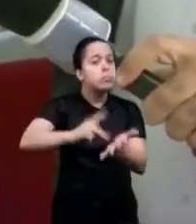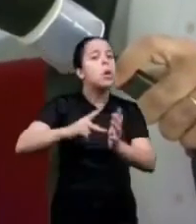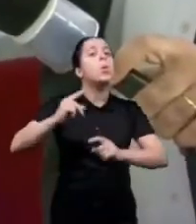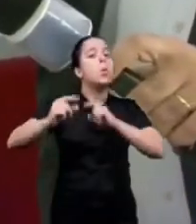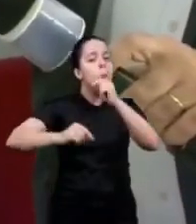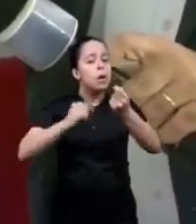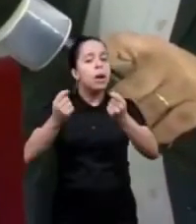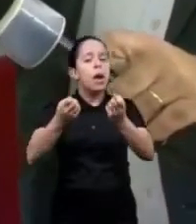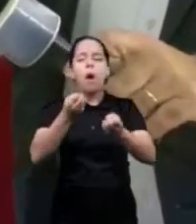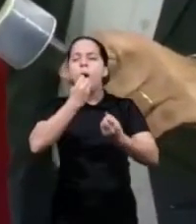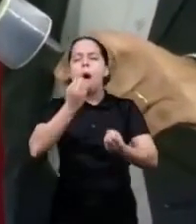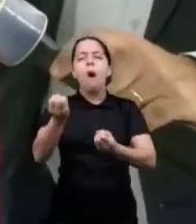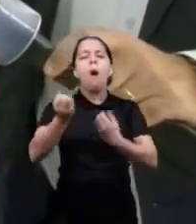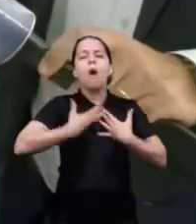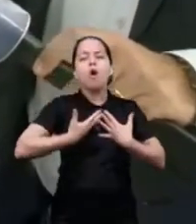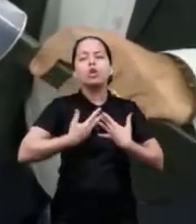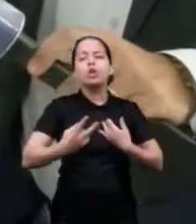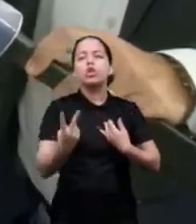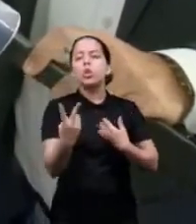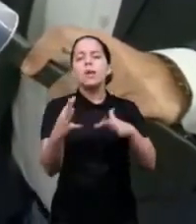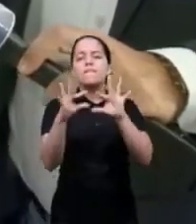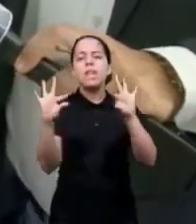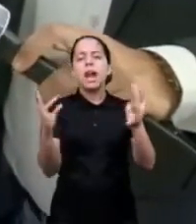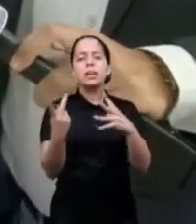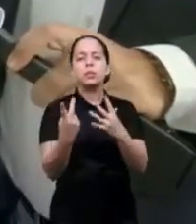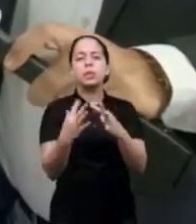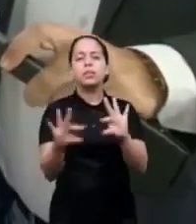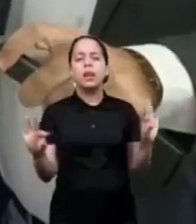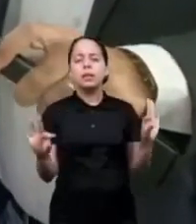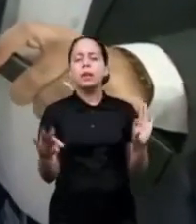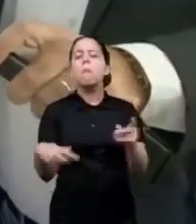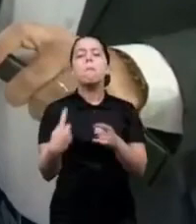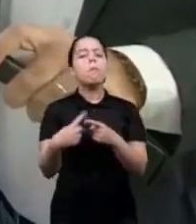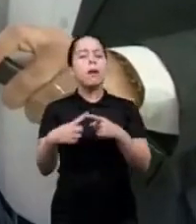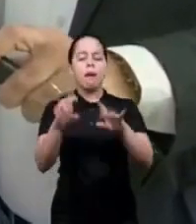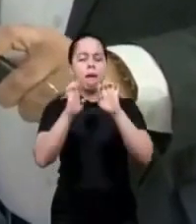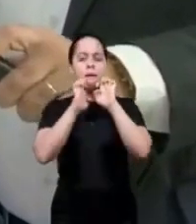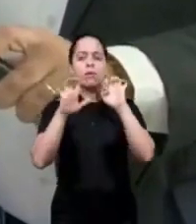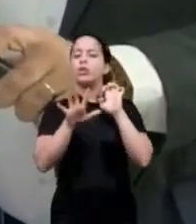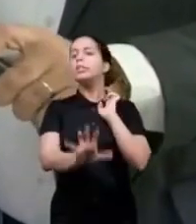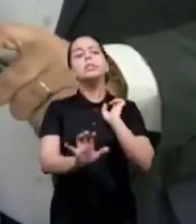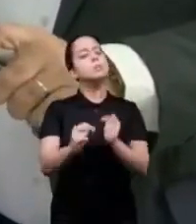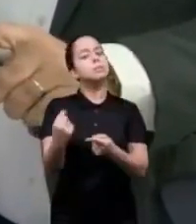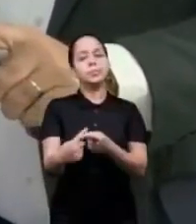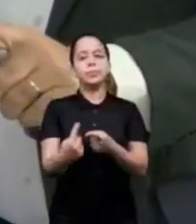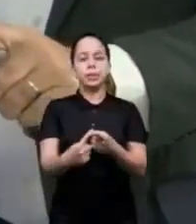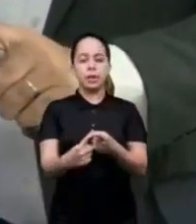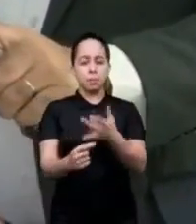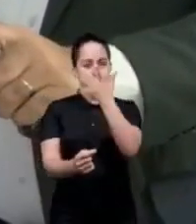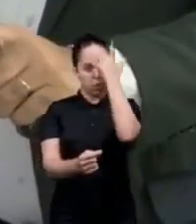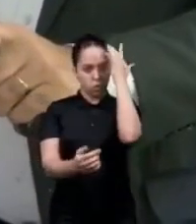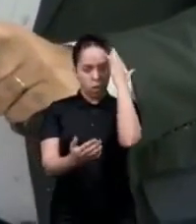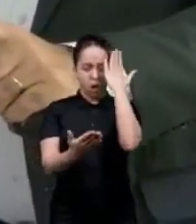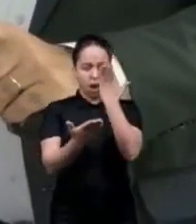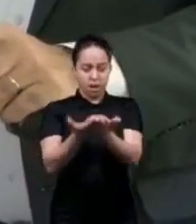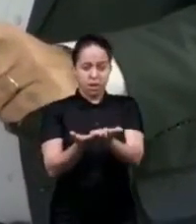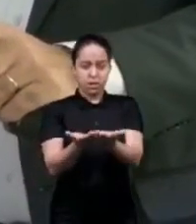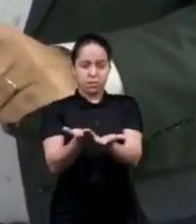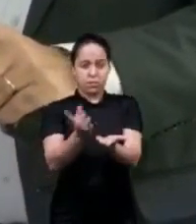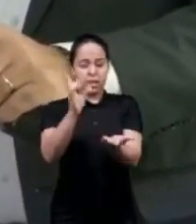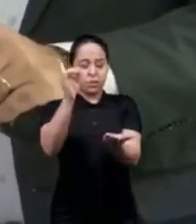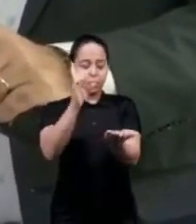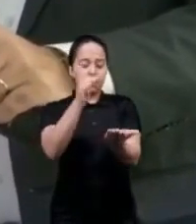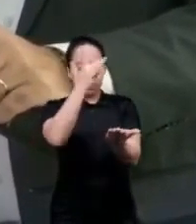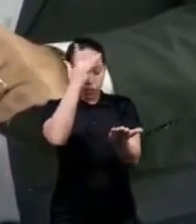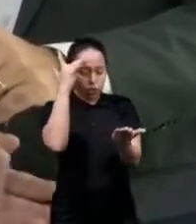two or three phrases why is the gospel in the situation it is because I started to believe in the Bible in the letter